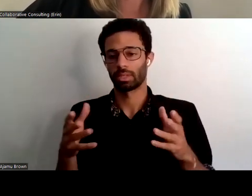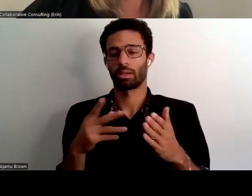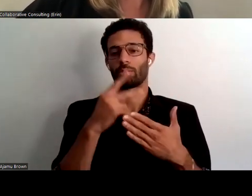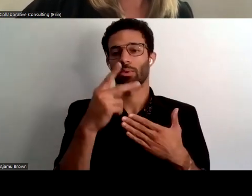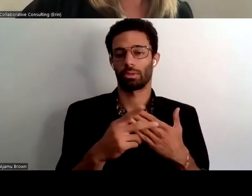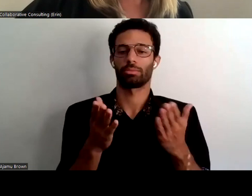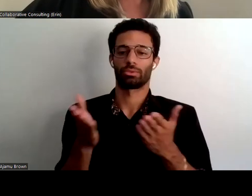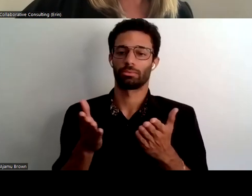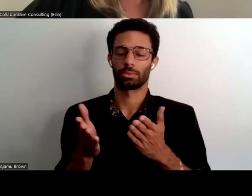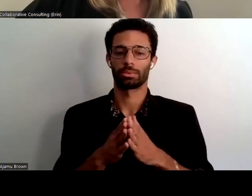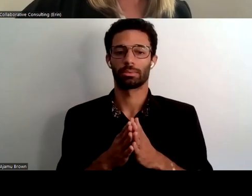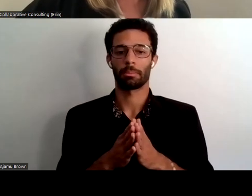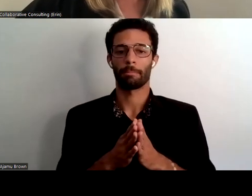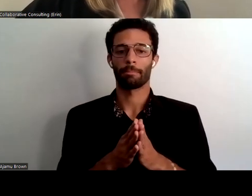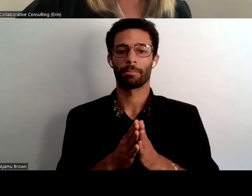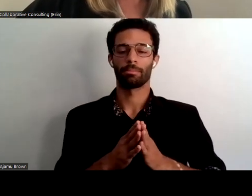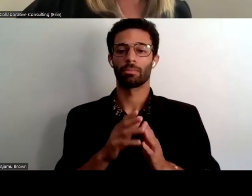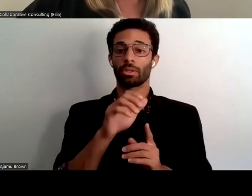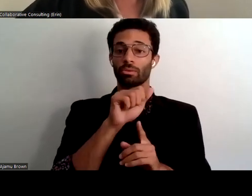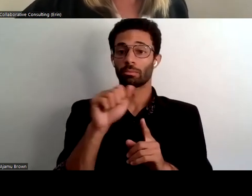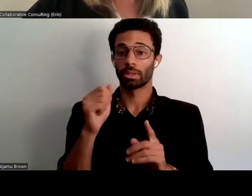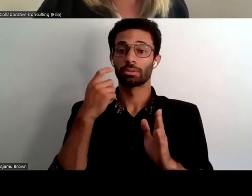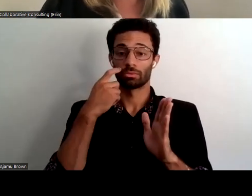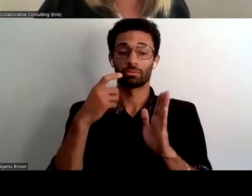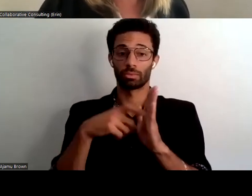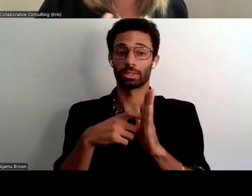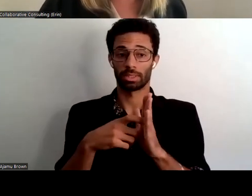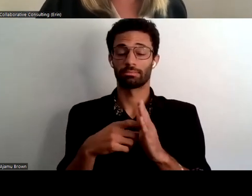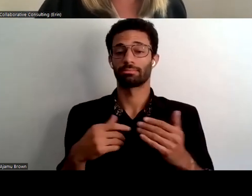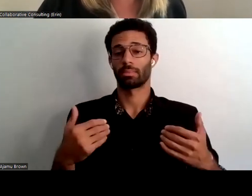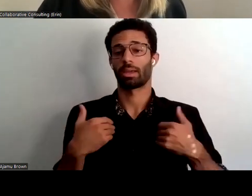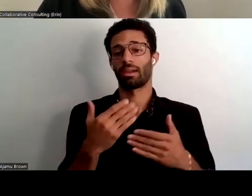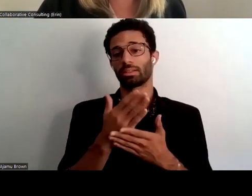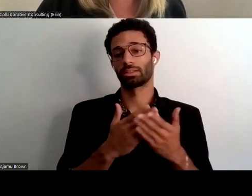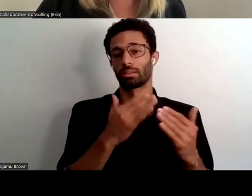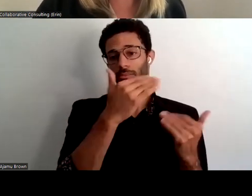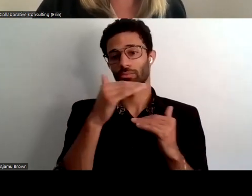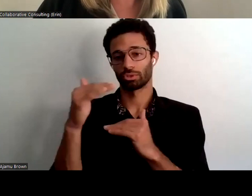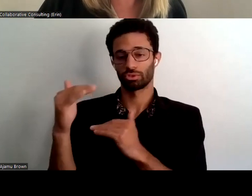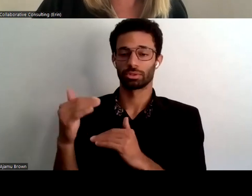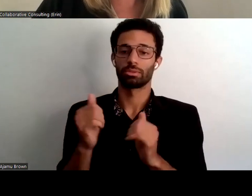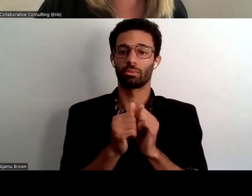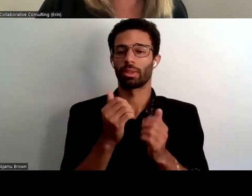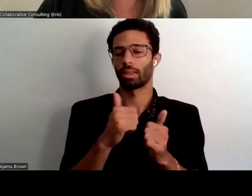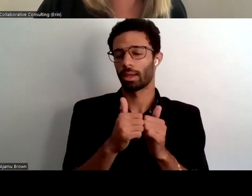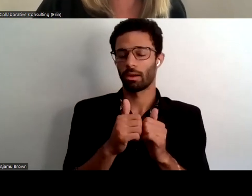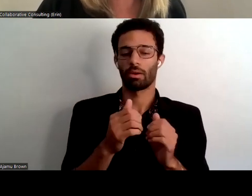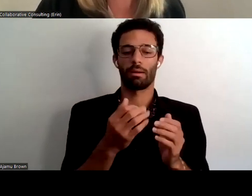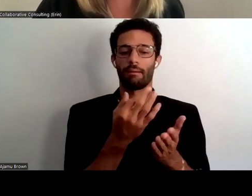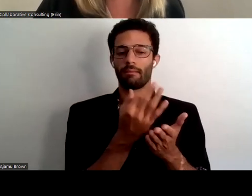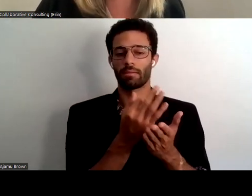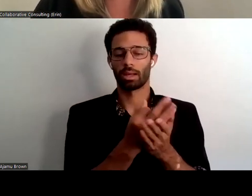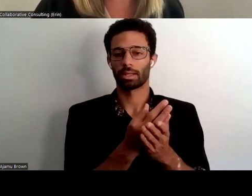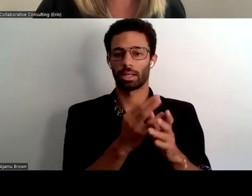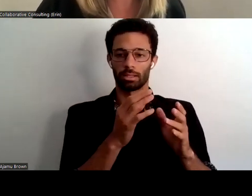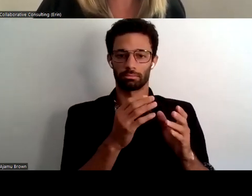and then uh triple a's recognized there are some restrictions with how funding pools can be used uh